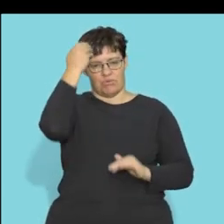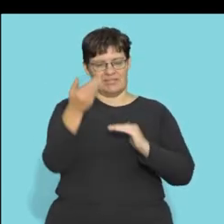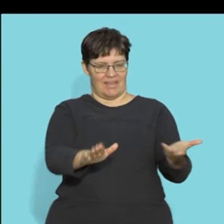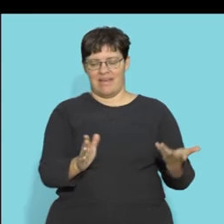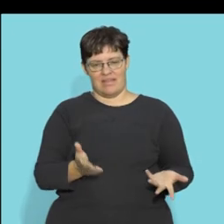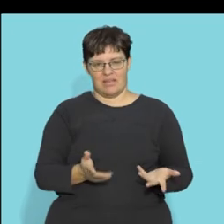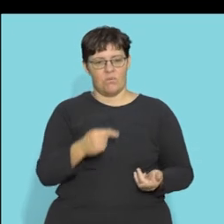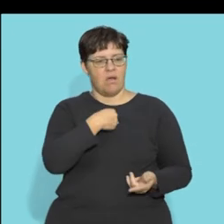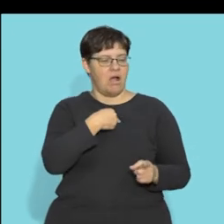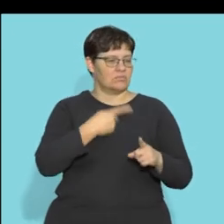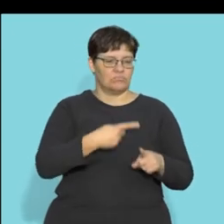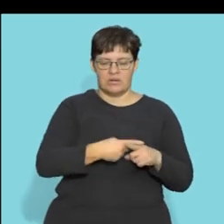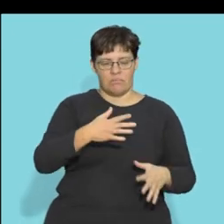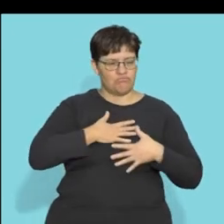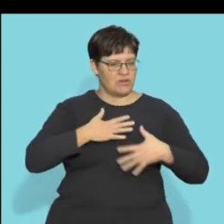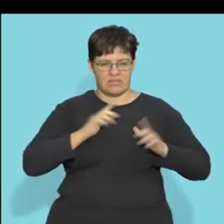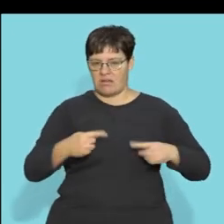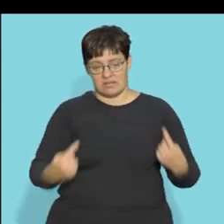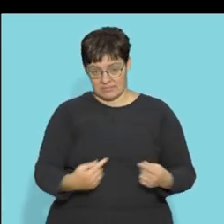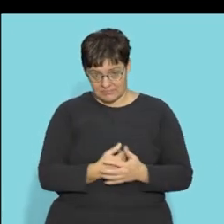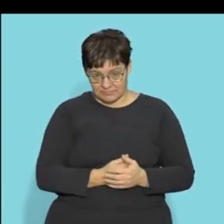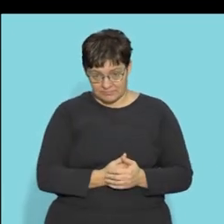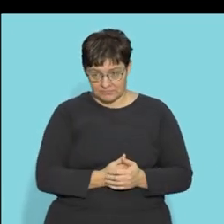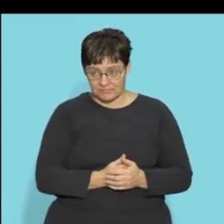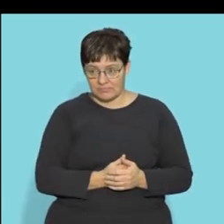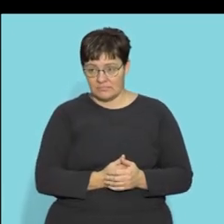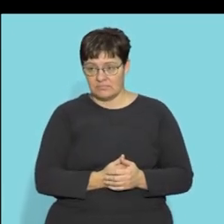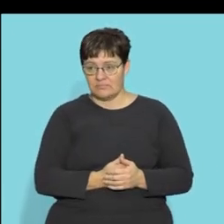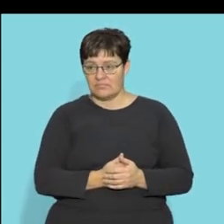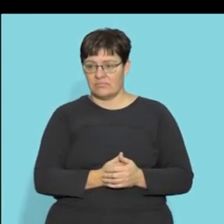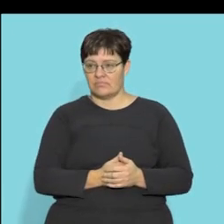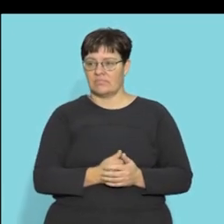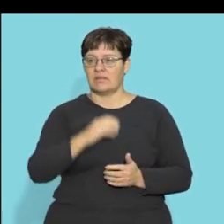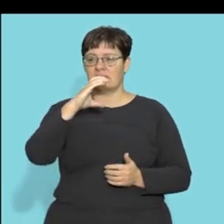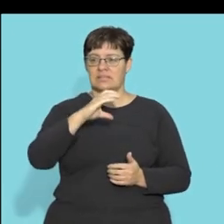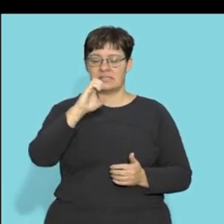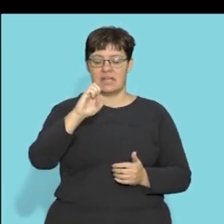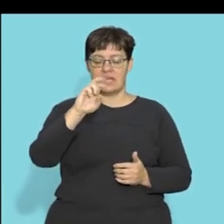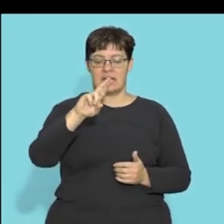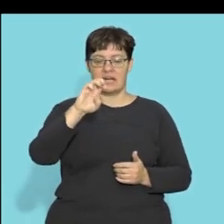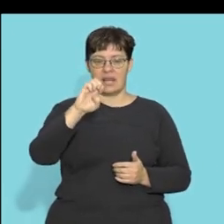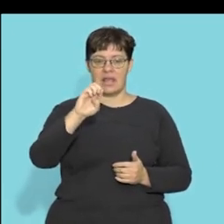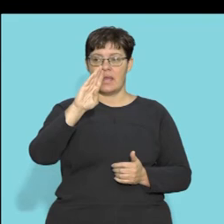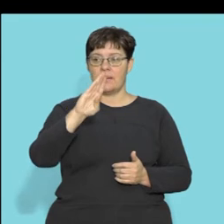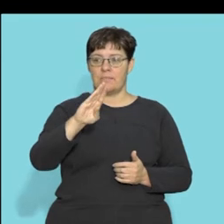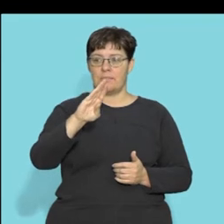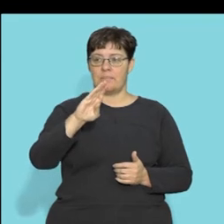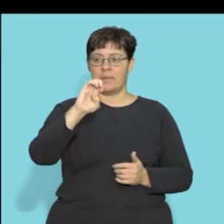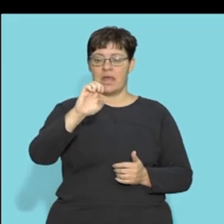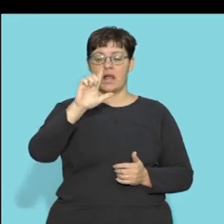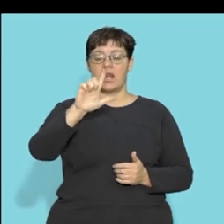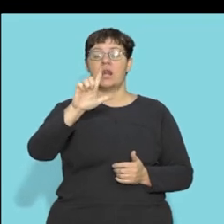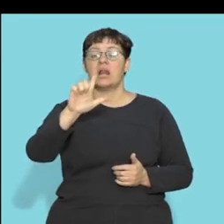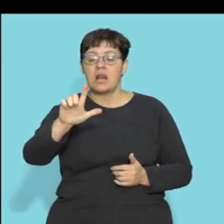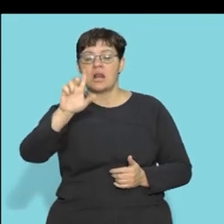basically brain dead because your heart won't beat you won't breathe all these things won't happen next the cerebellum right now look at the